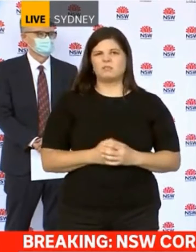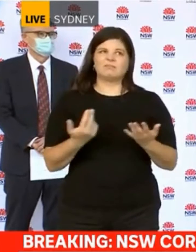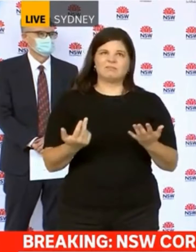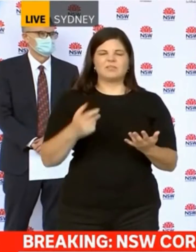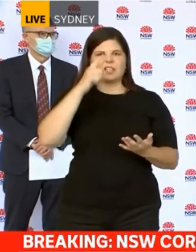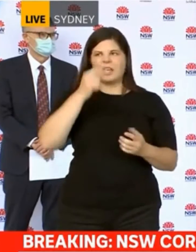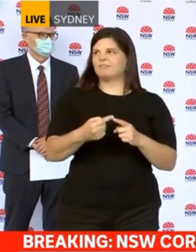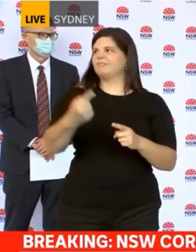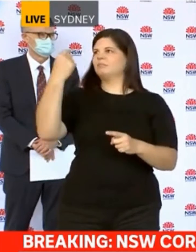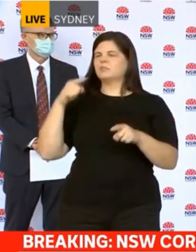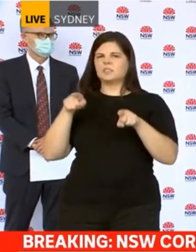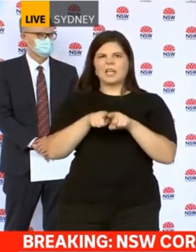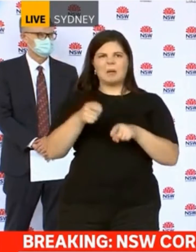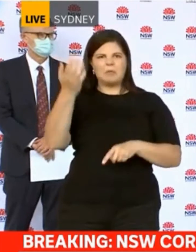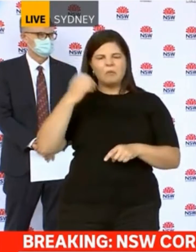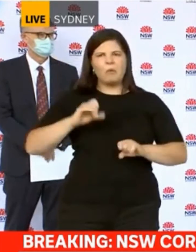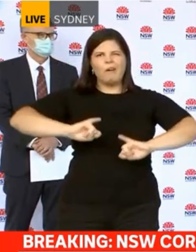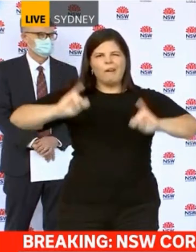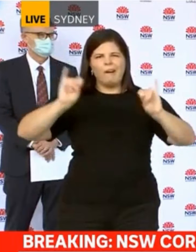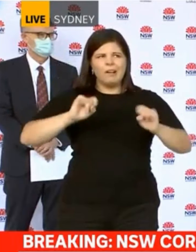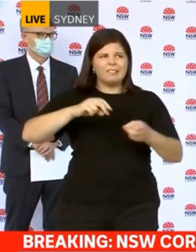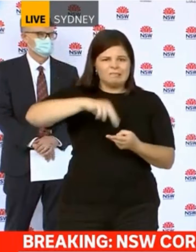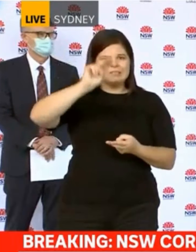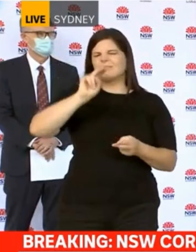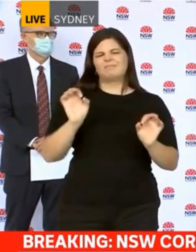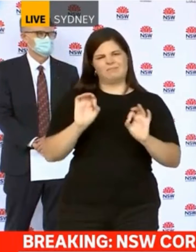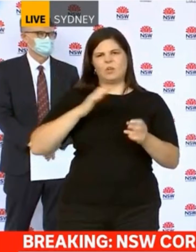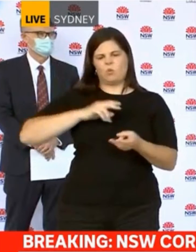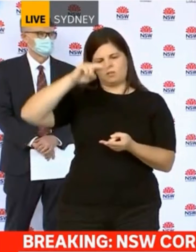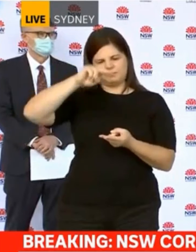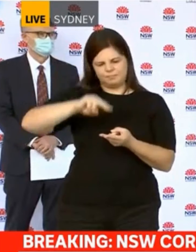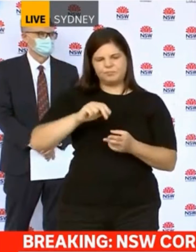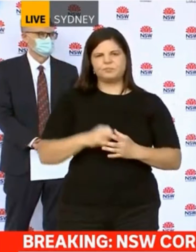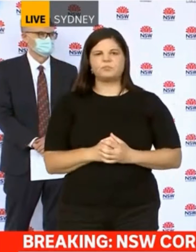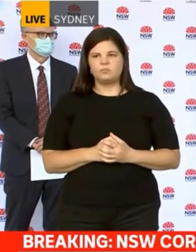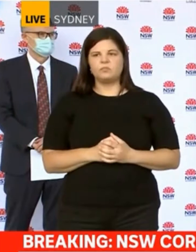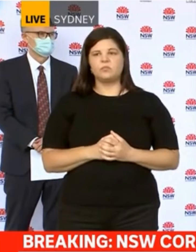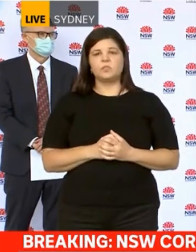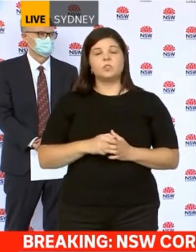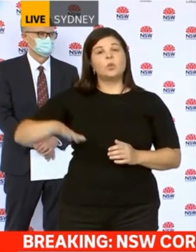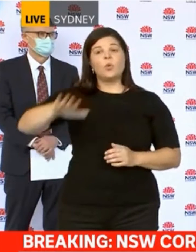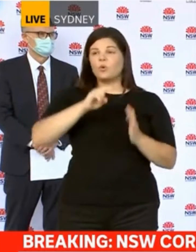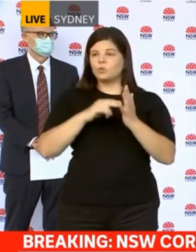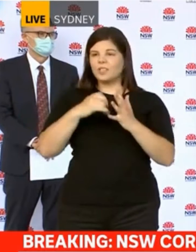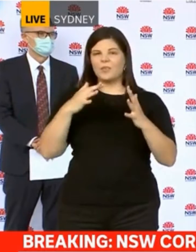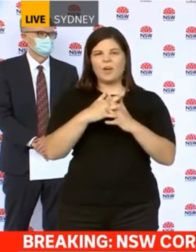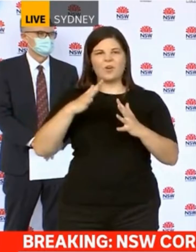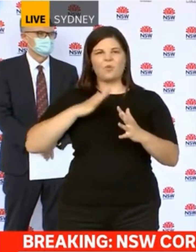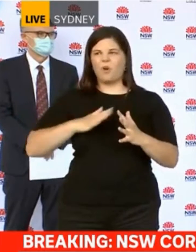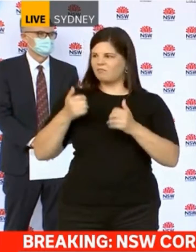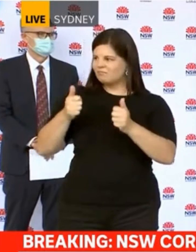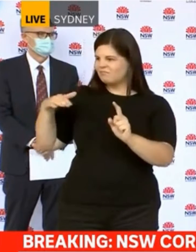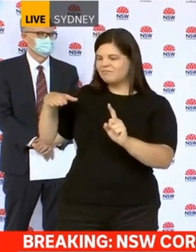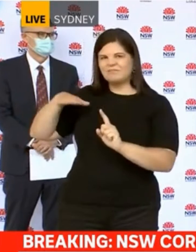square one. So in order to prevent those major outbreaks, in order to make sure New South Wales maintains our position now